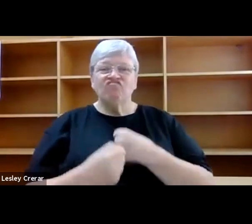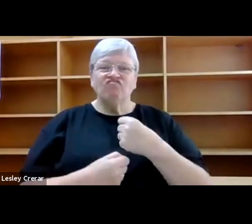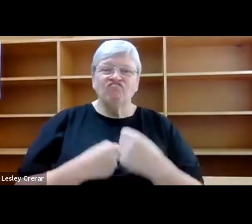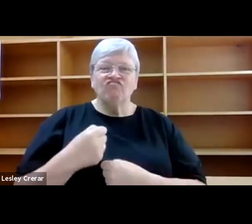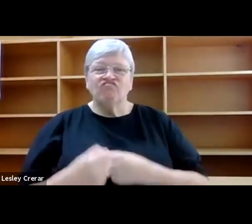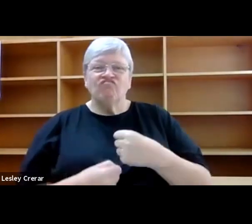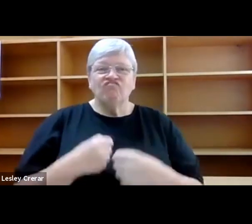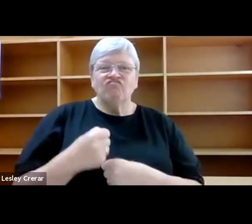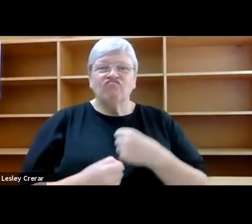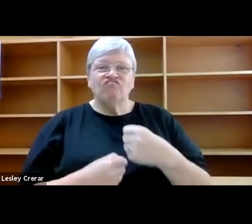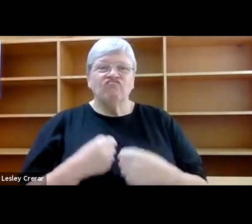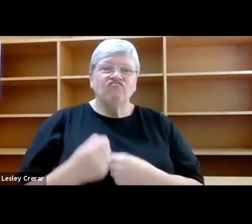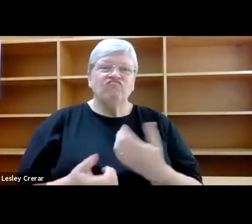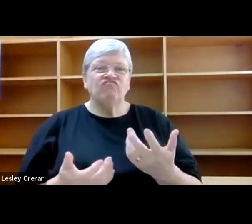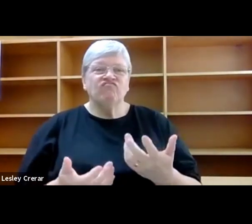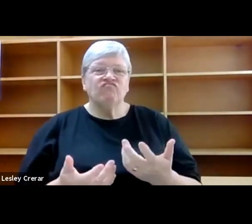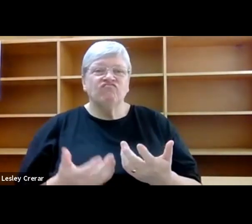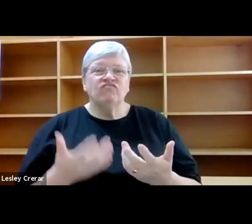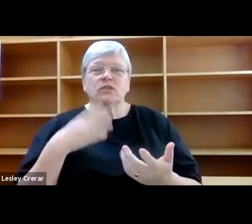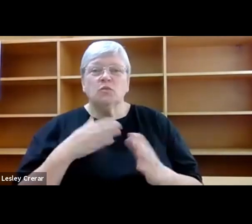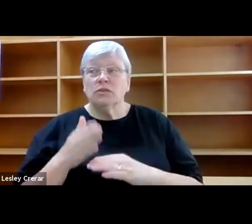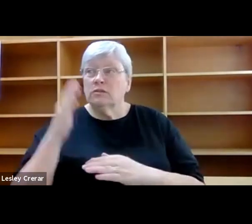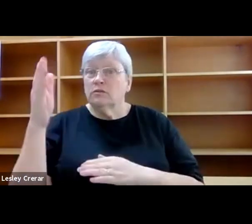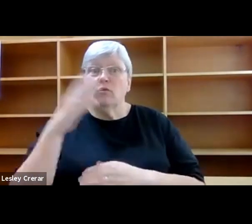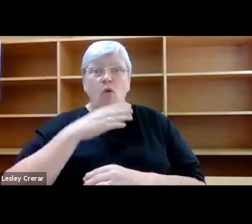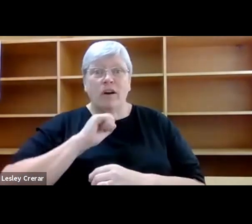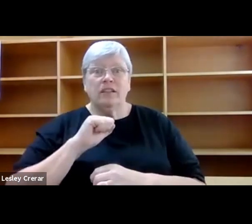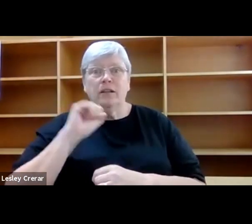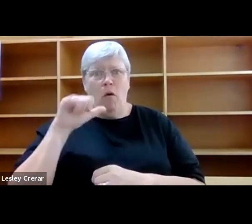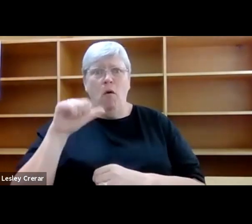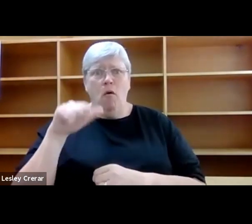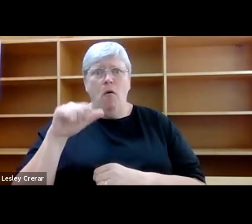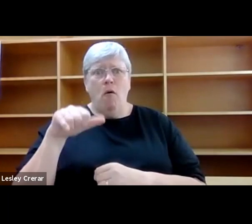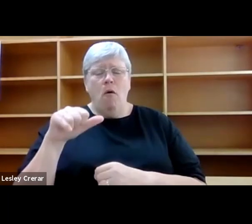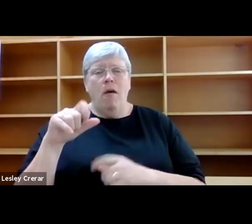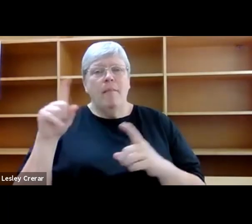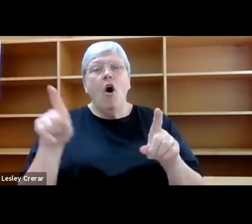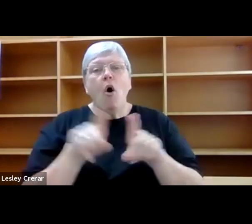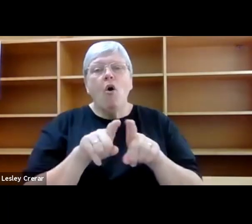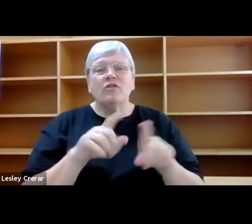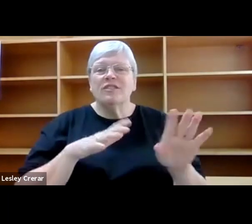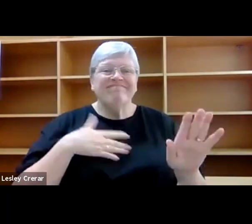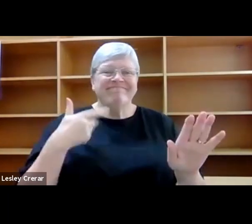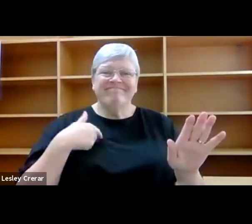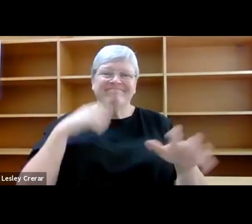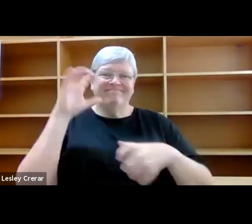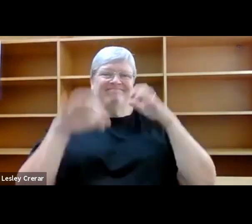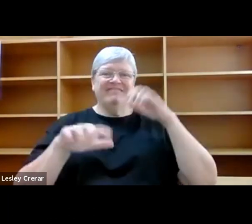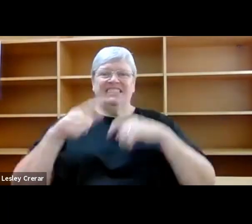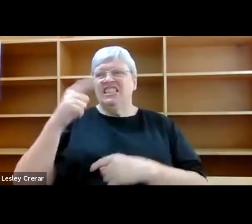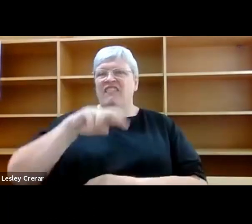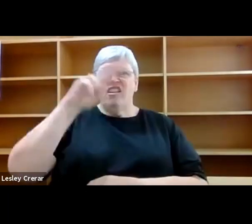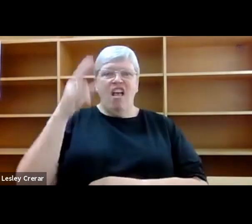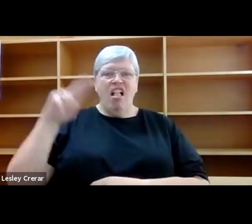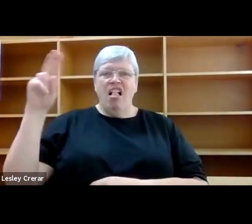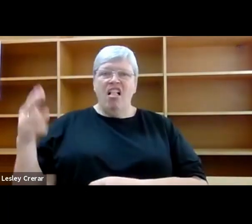shortcomings. I wanted to go to Orkney, certainly, but I also didn't want to climb seven hills in ten